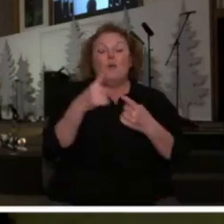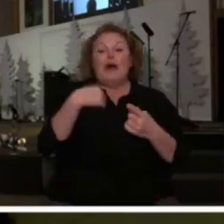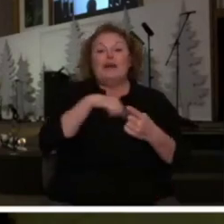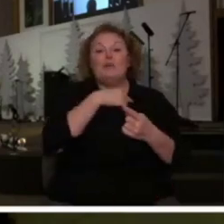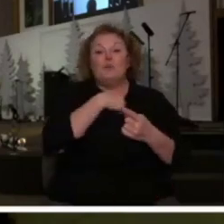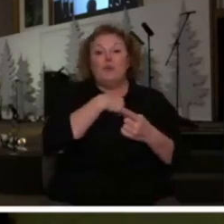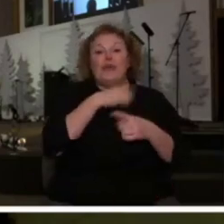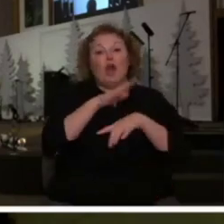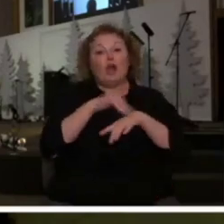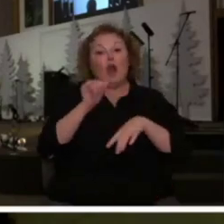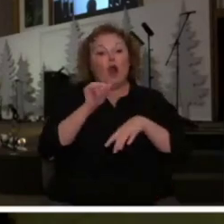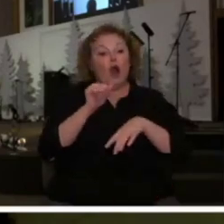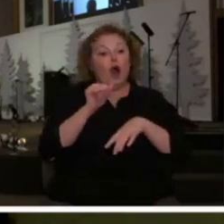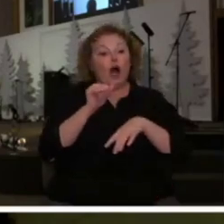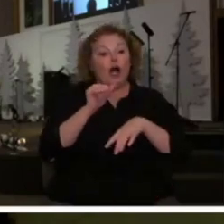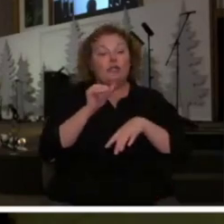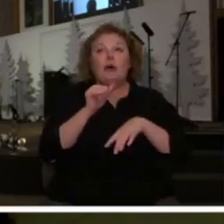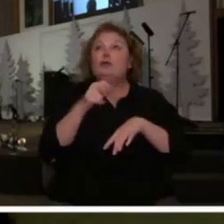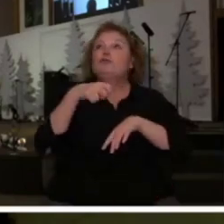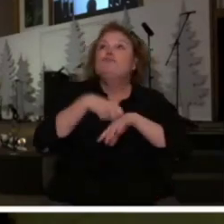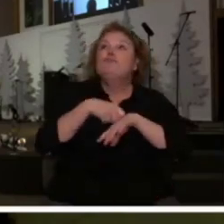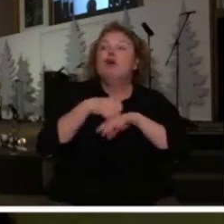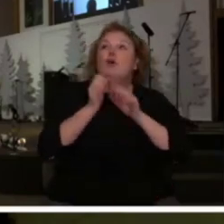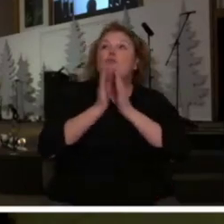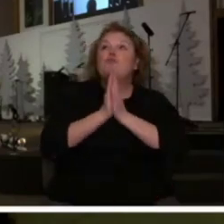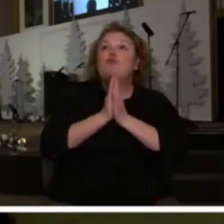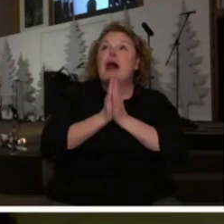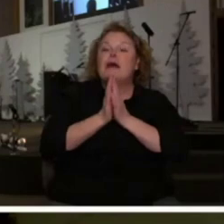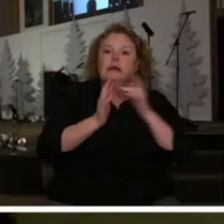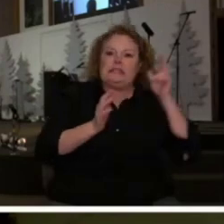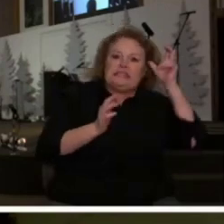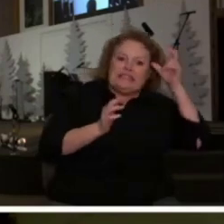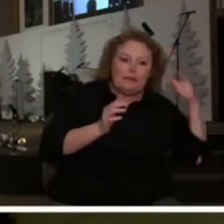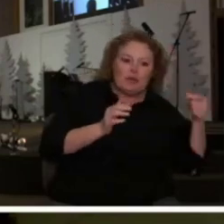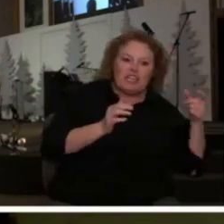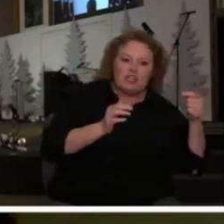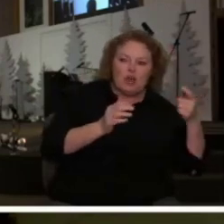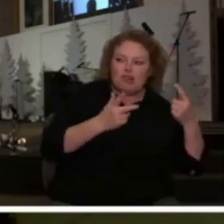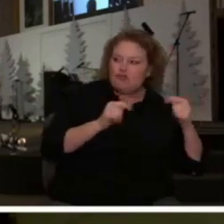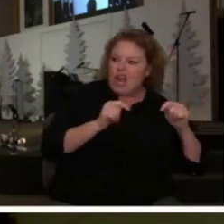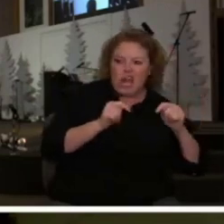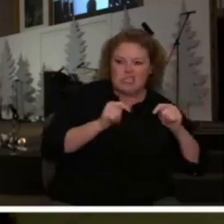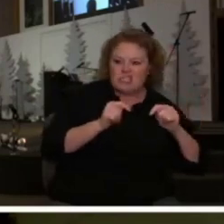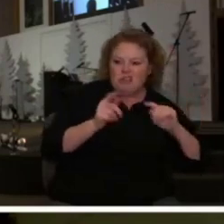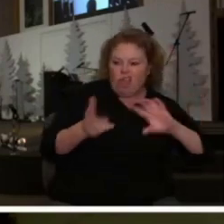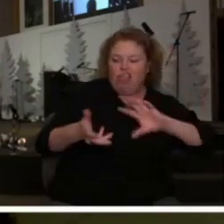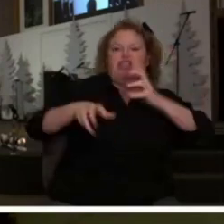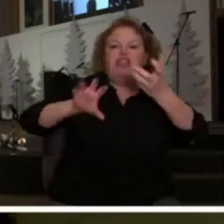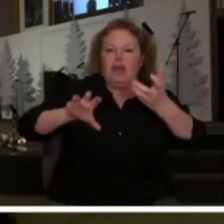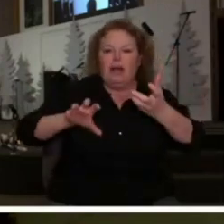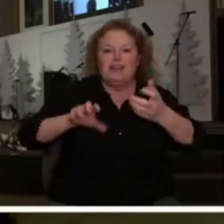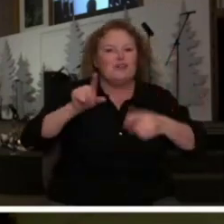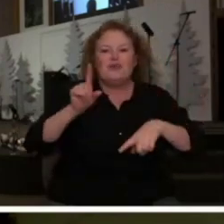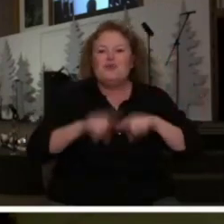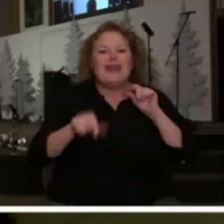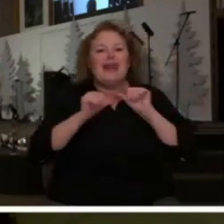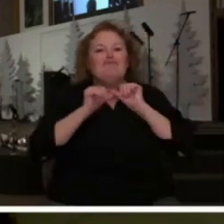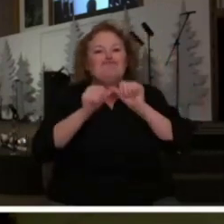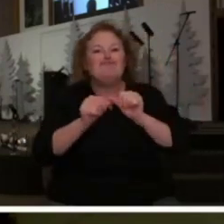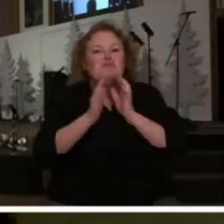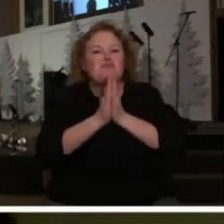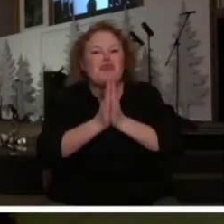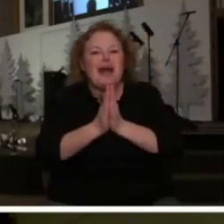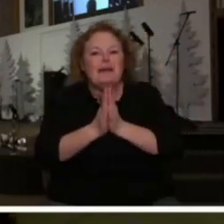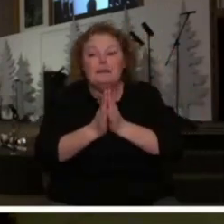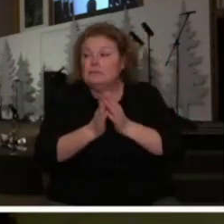are called to an altar or when we are called to a place of prayer, the enemy works over time to make sure that you can't make it. How many